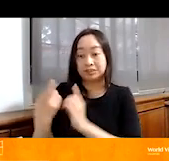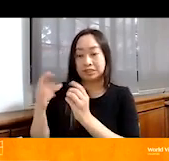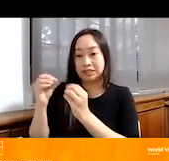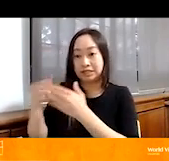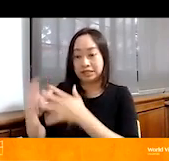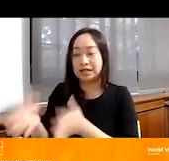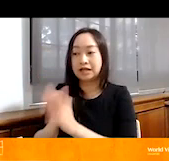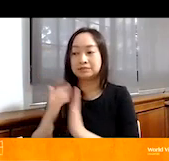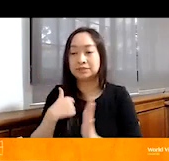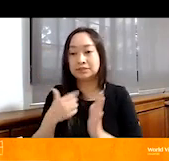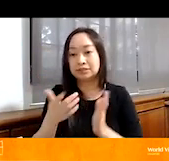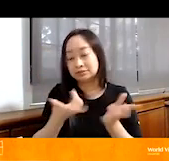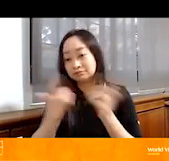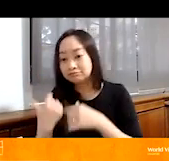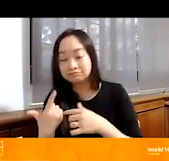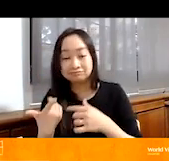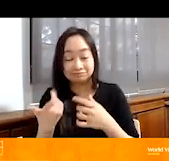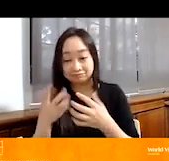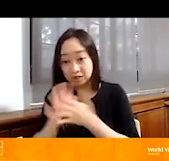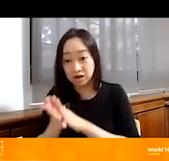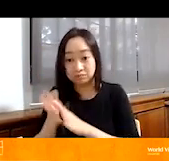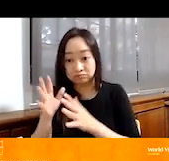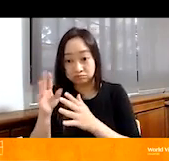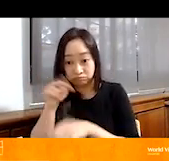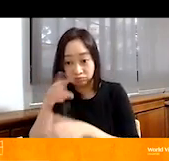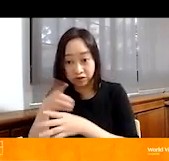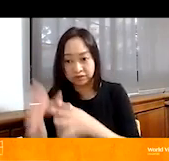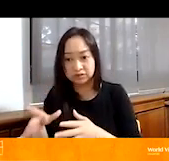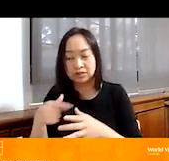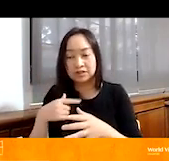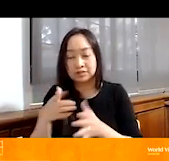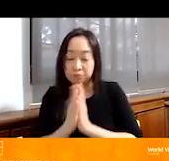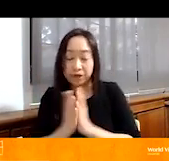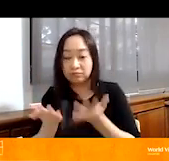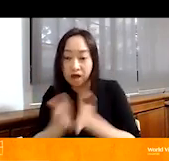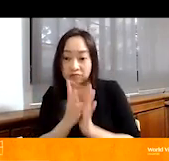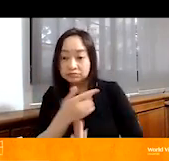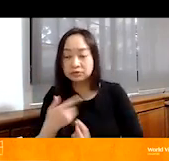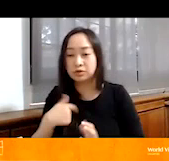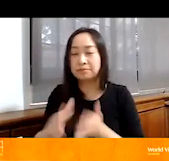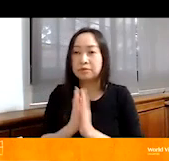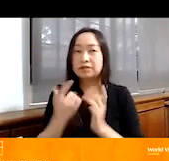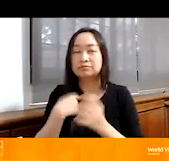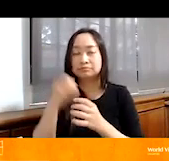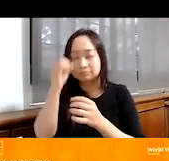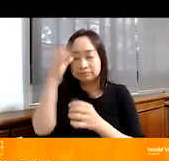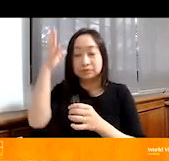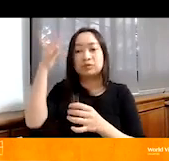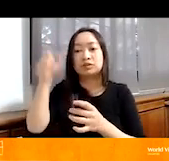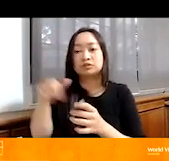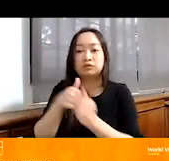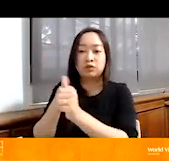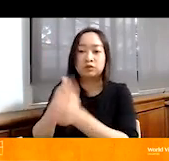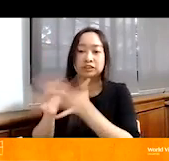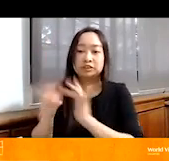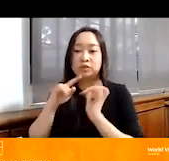about coming here to be the national director. So, I spent about three weeks praying, and I just had a really clear sense that I should follow Jesus to